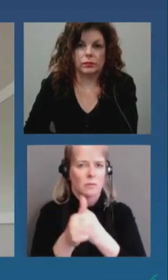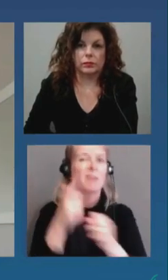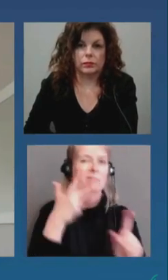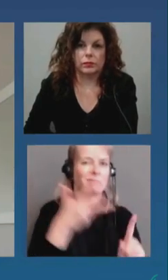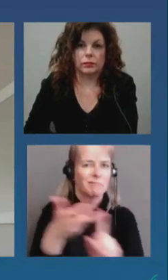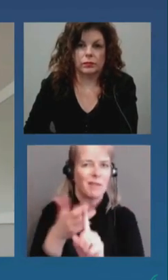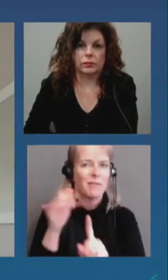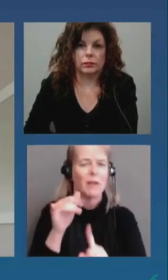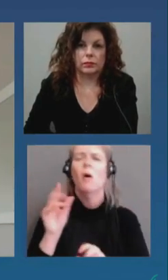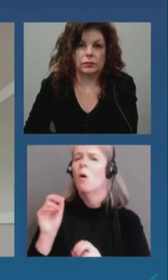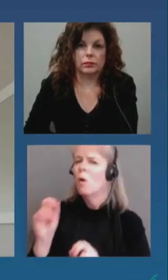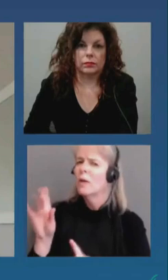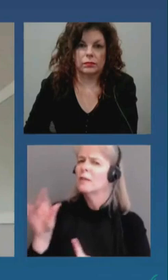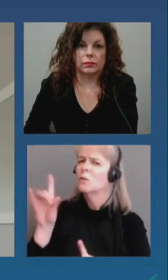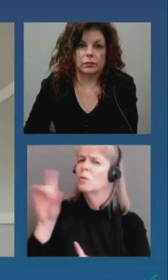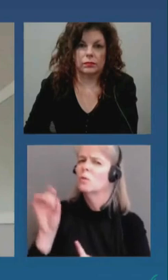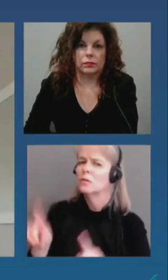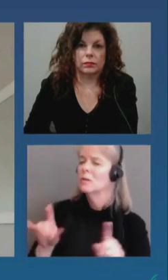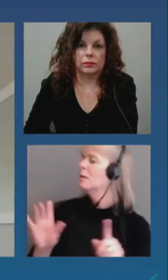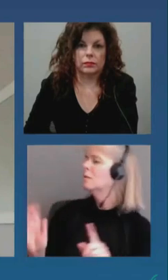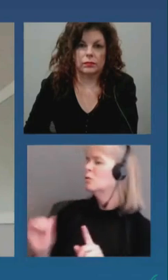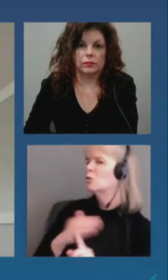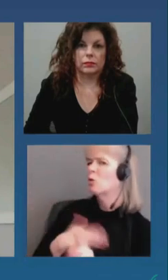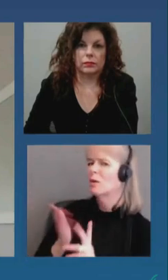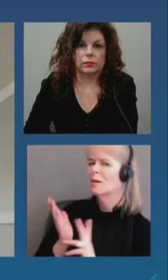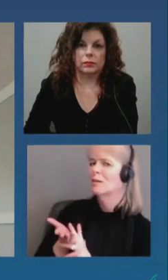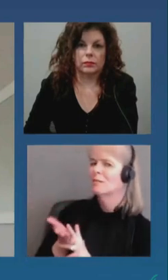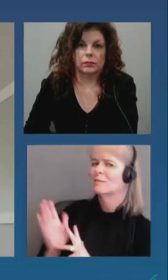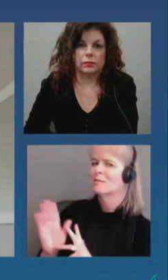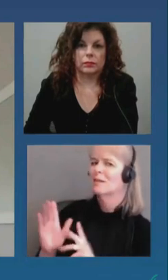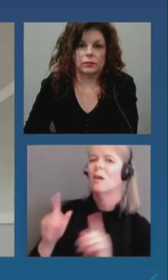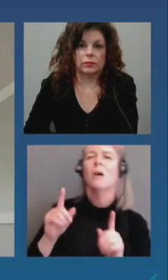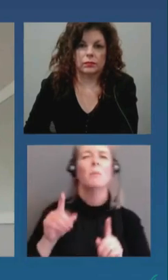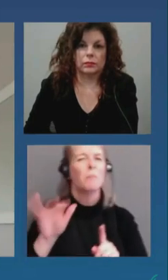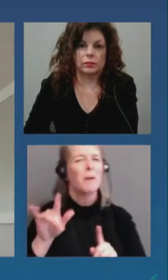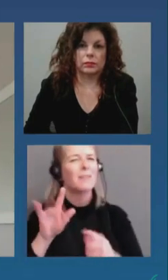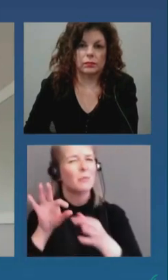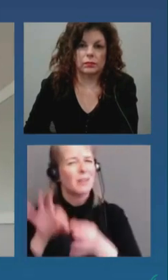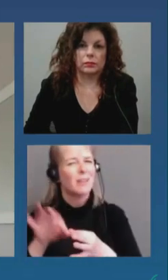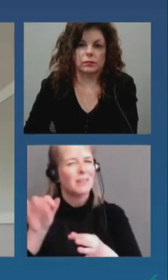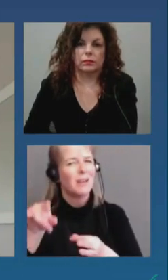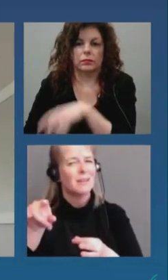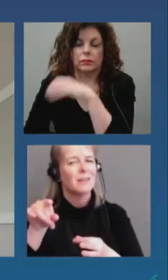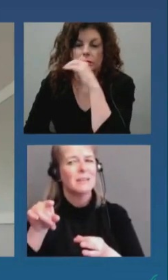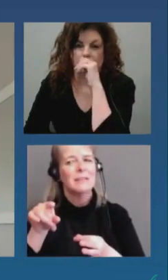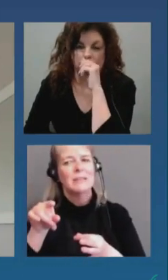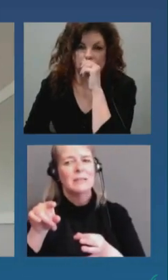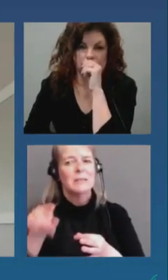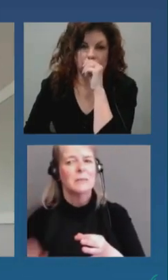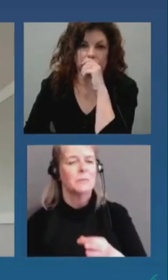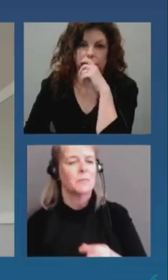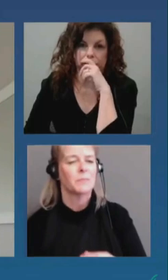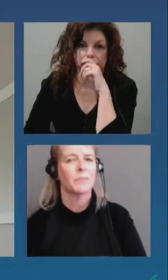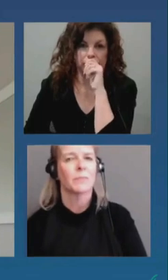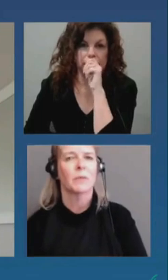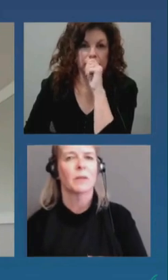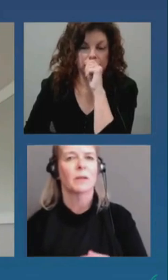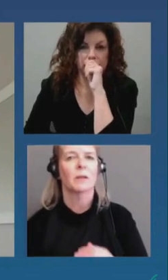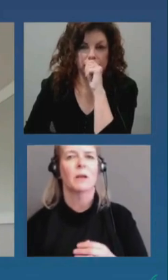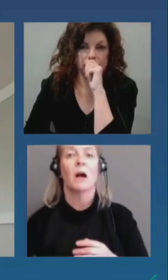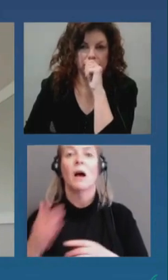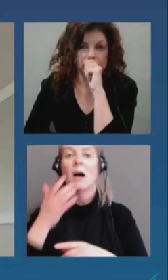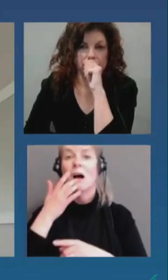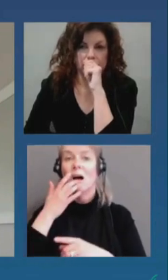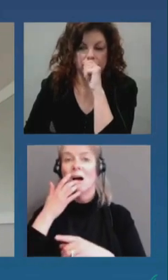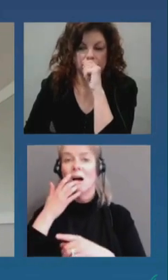forward sortation area though, would you have like in terms of its like hotspots are